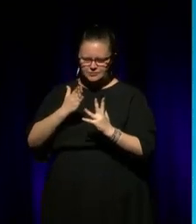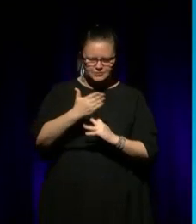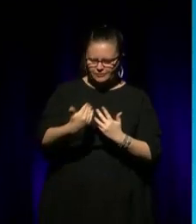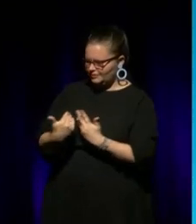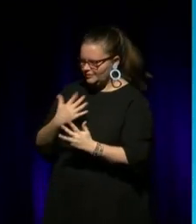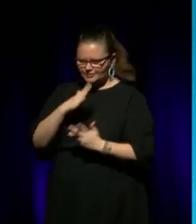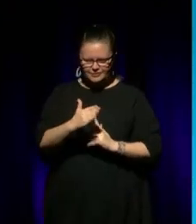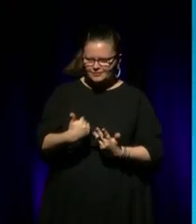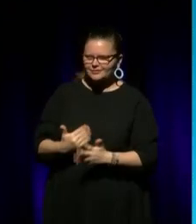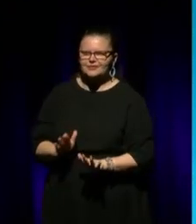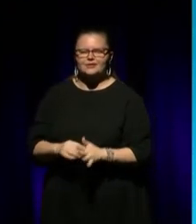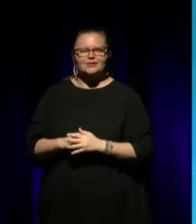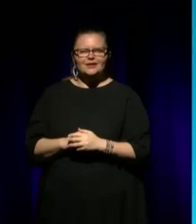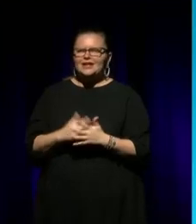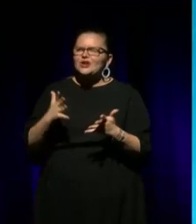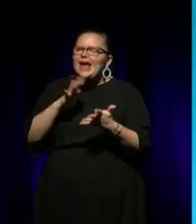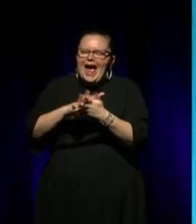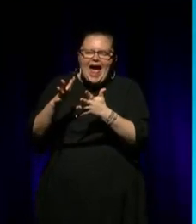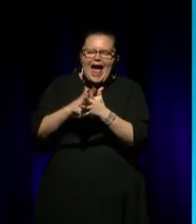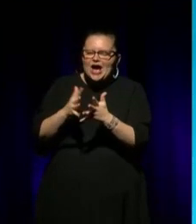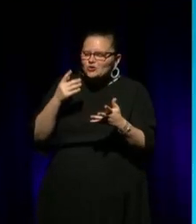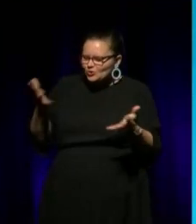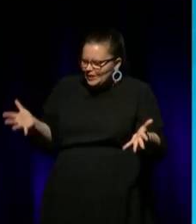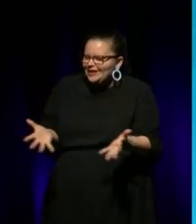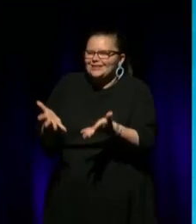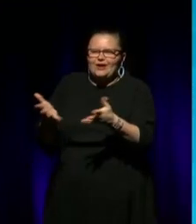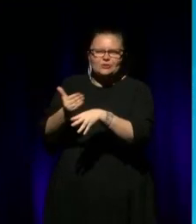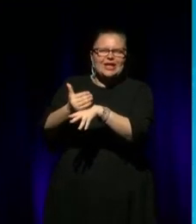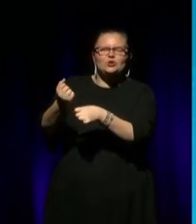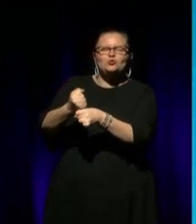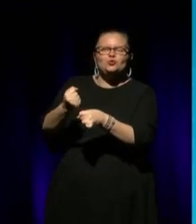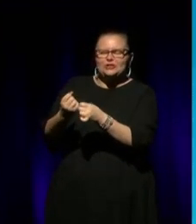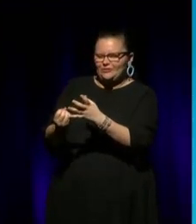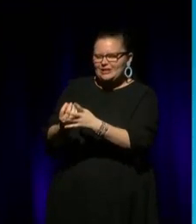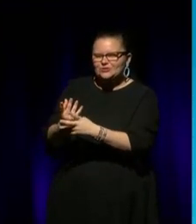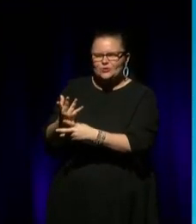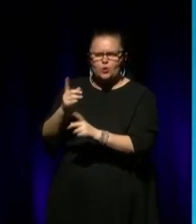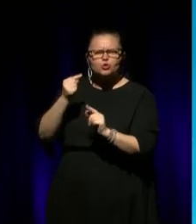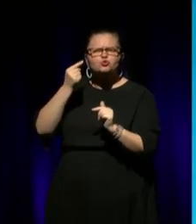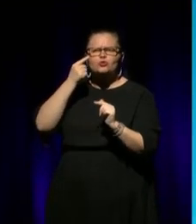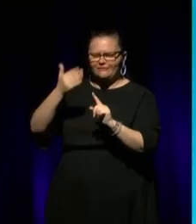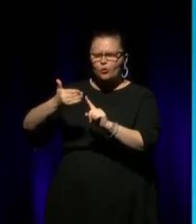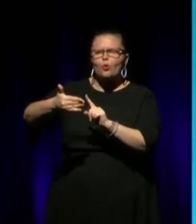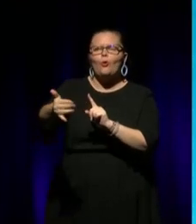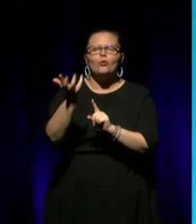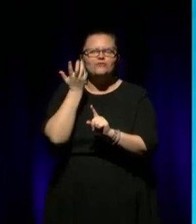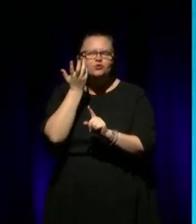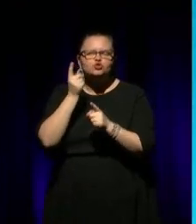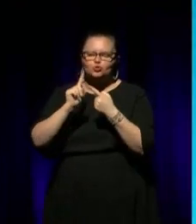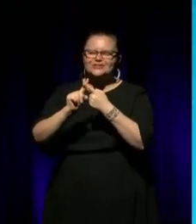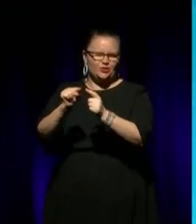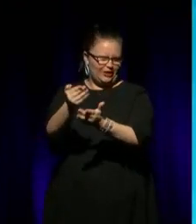How do encourage performance to keep growing, influence and adding to the art landscape? What do you think is needed to continue the story?